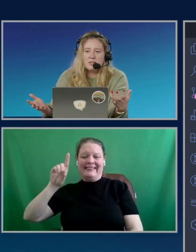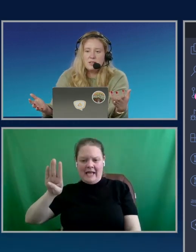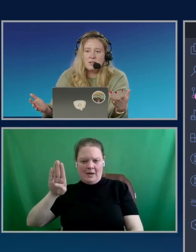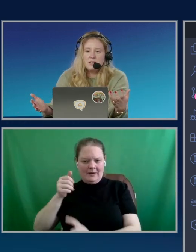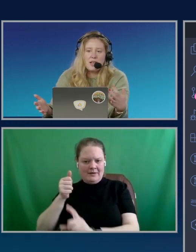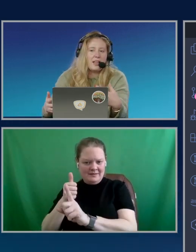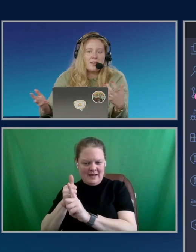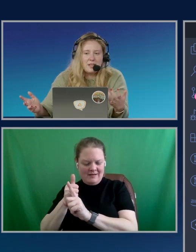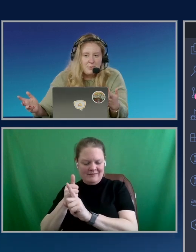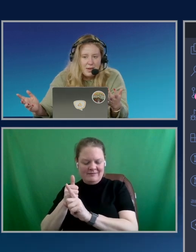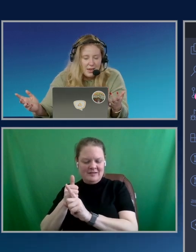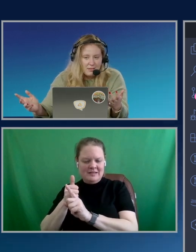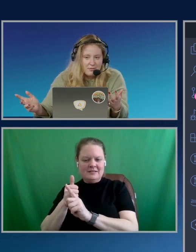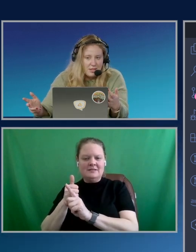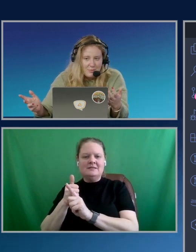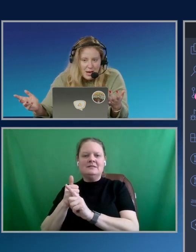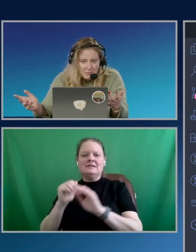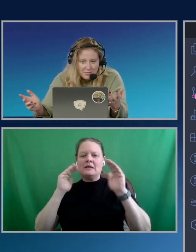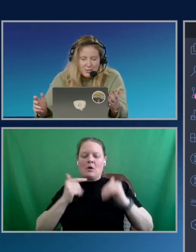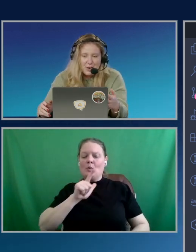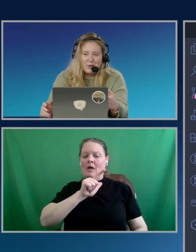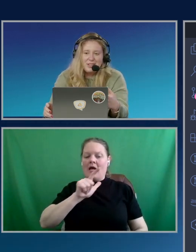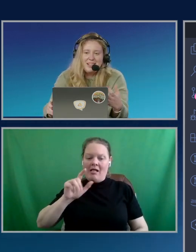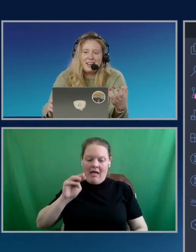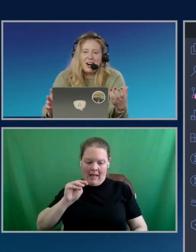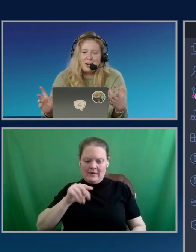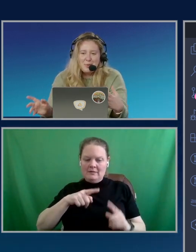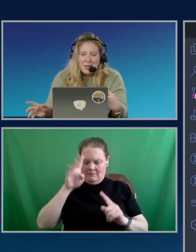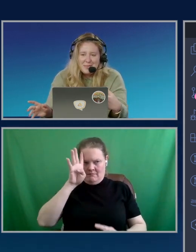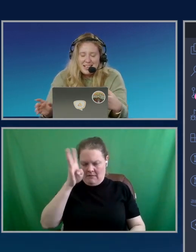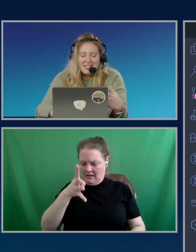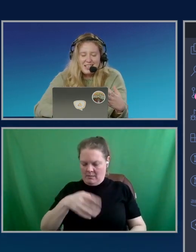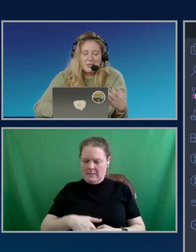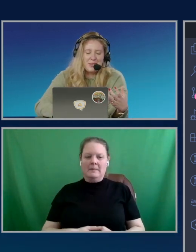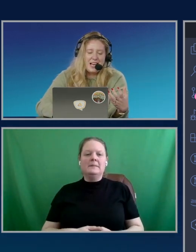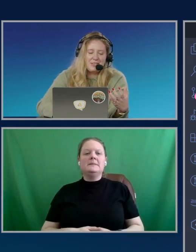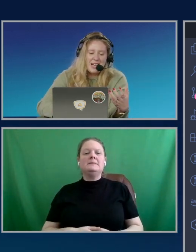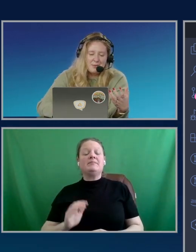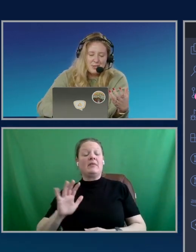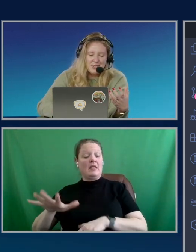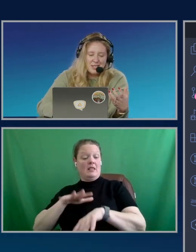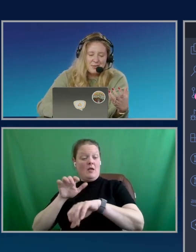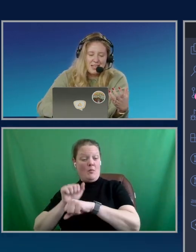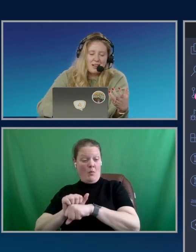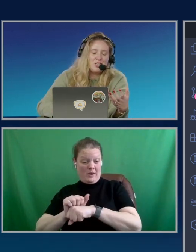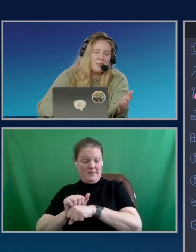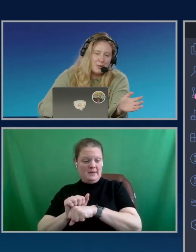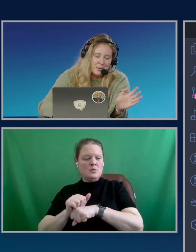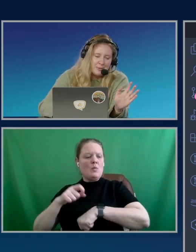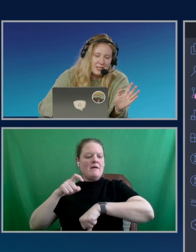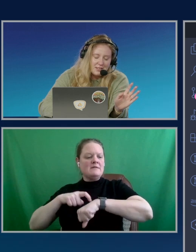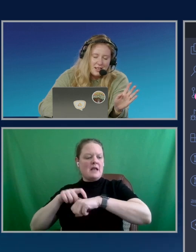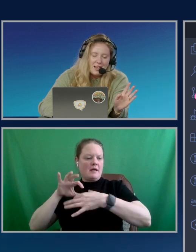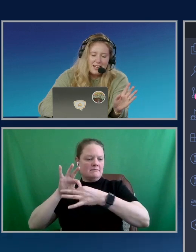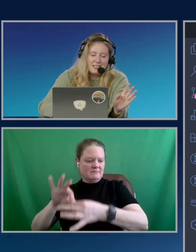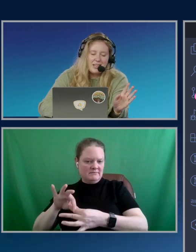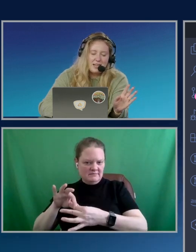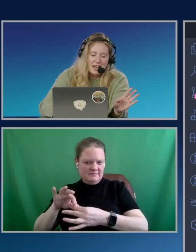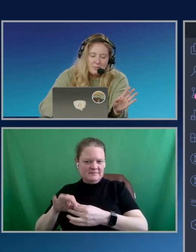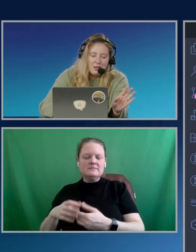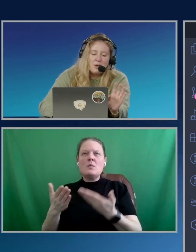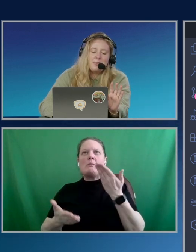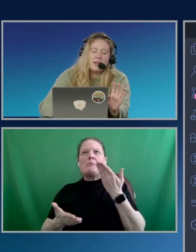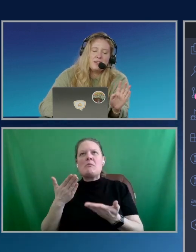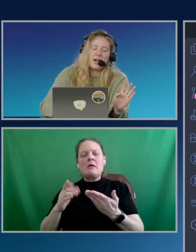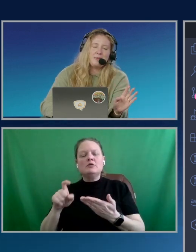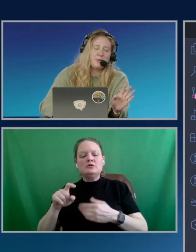the LLM making them up. So our appointment is going to have a time associated with it. It should probably be a date